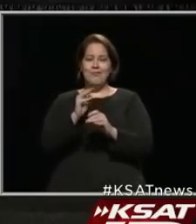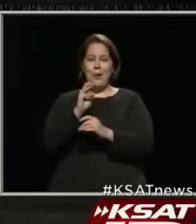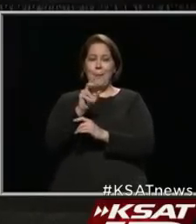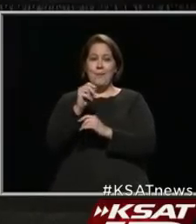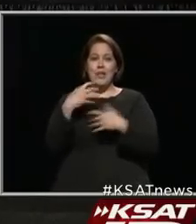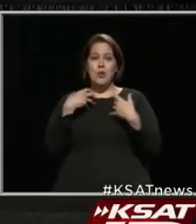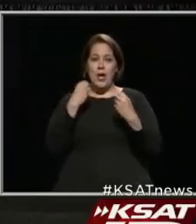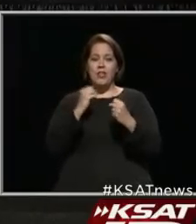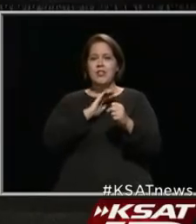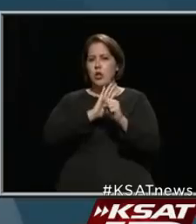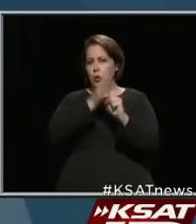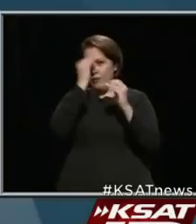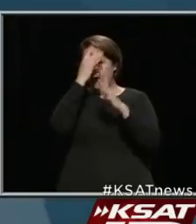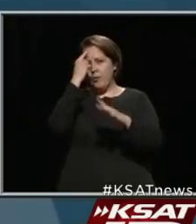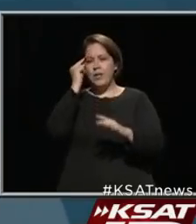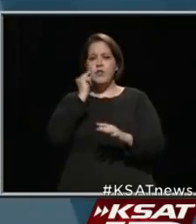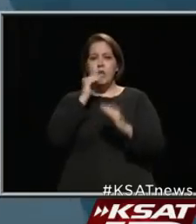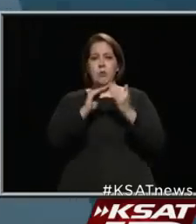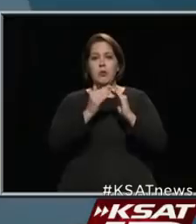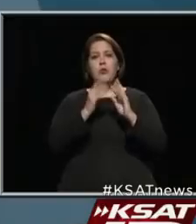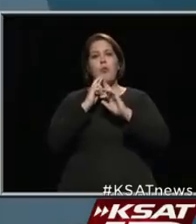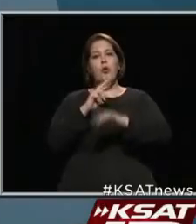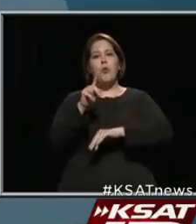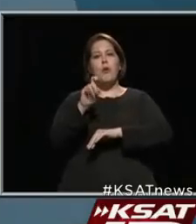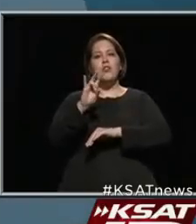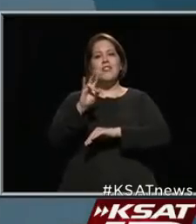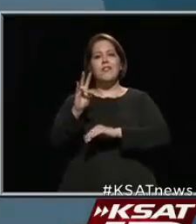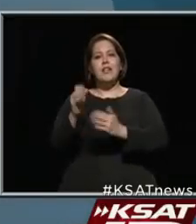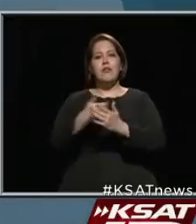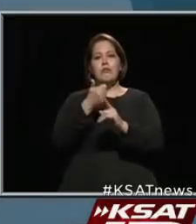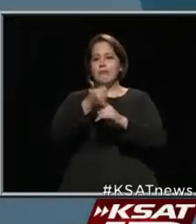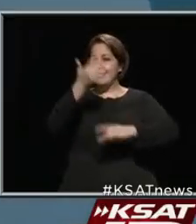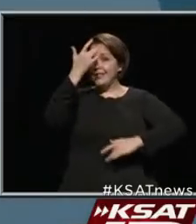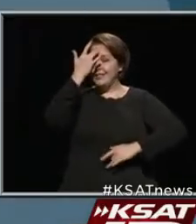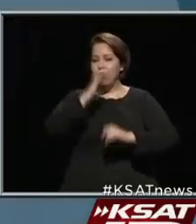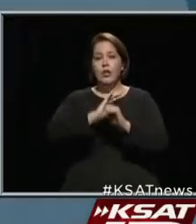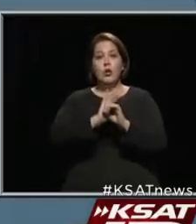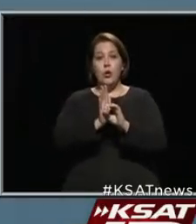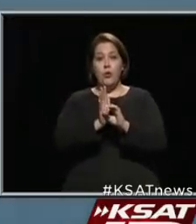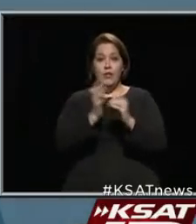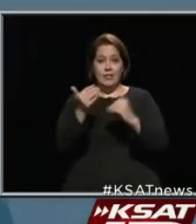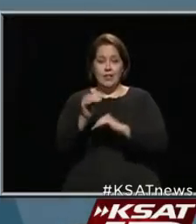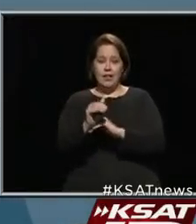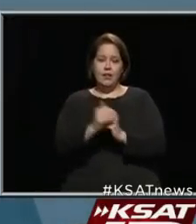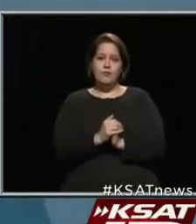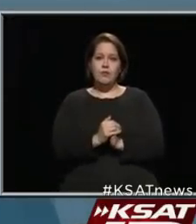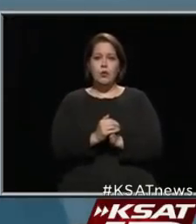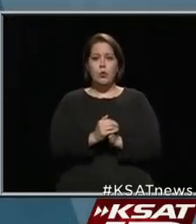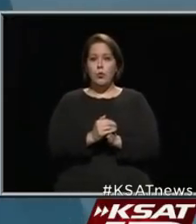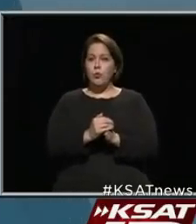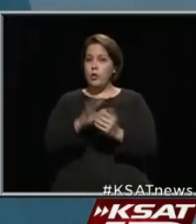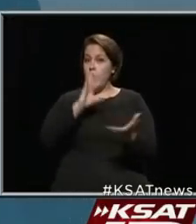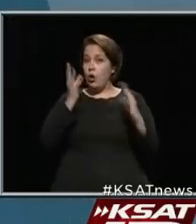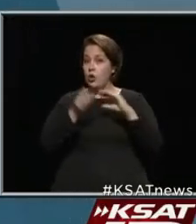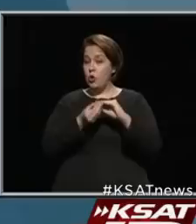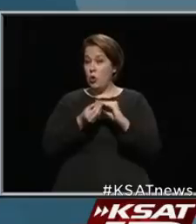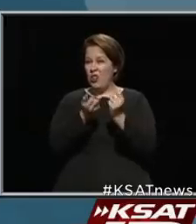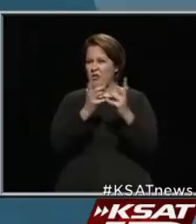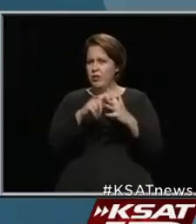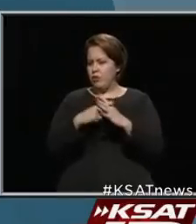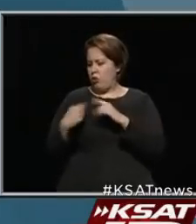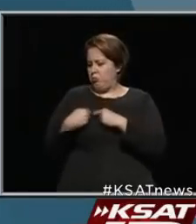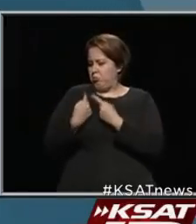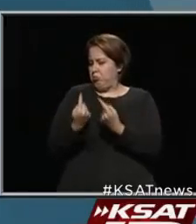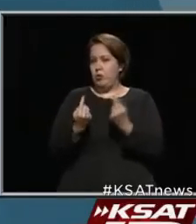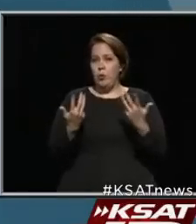San Antonio community. We're reporting 177 new cases of COVID-19 this evening, which brings our total since the pandemic